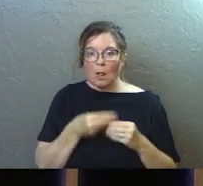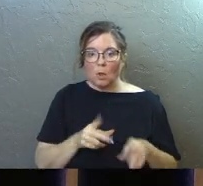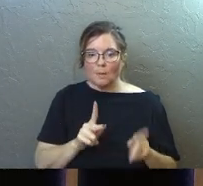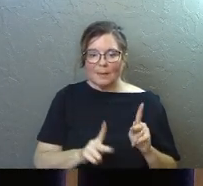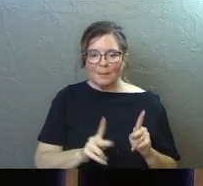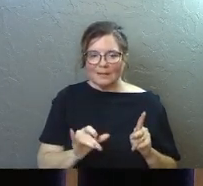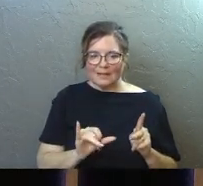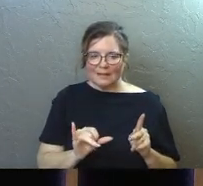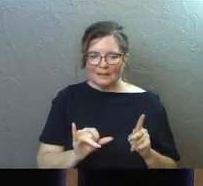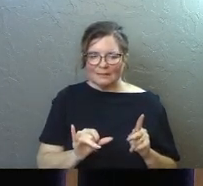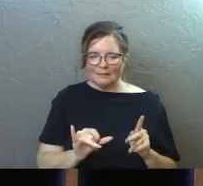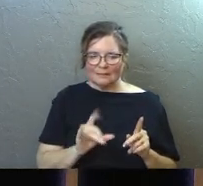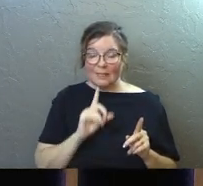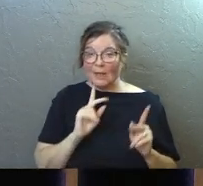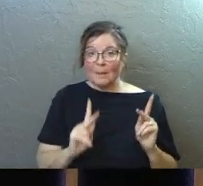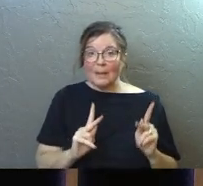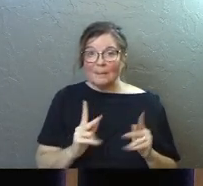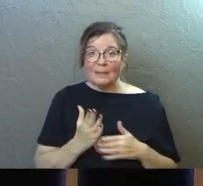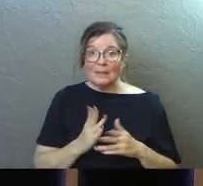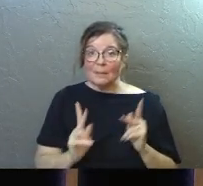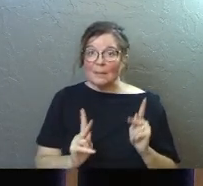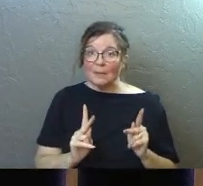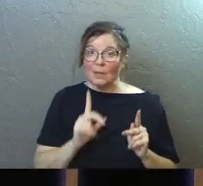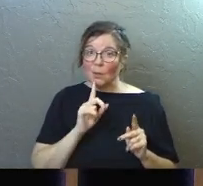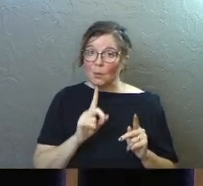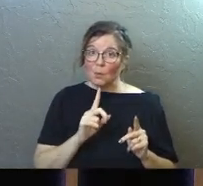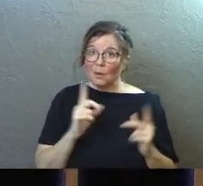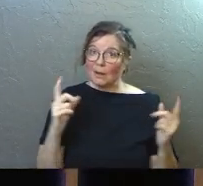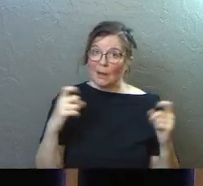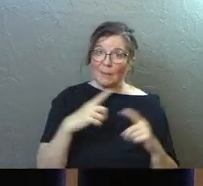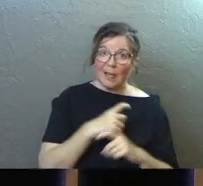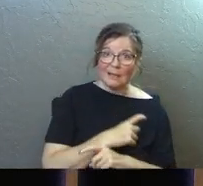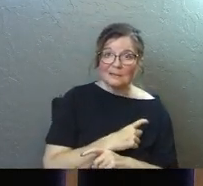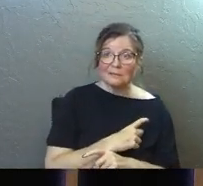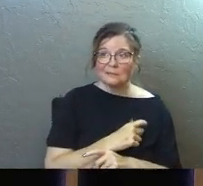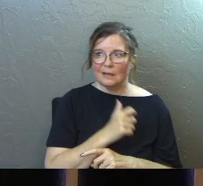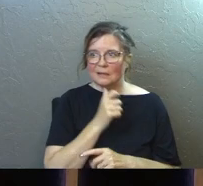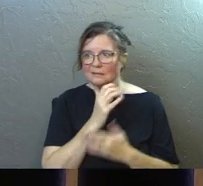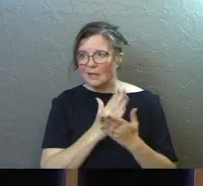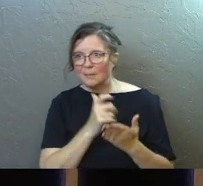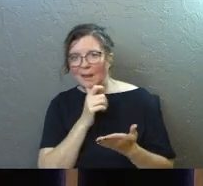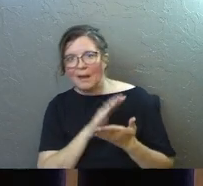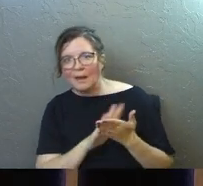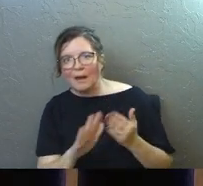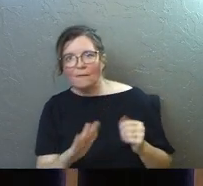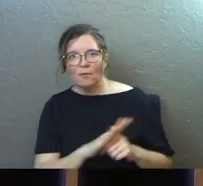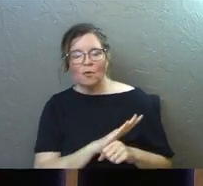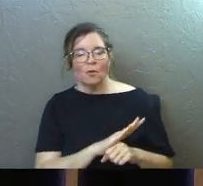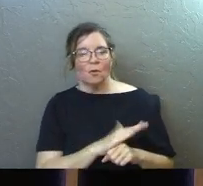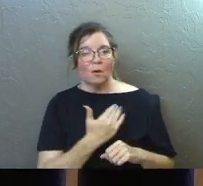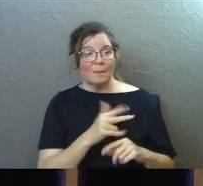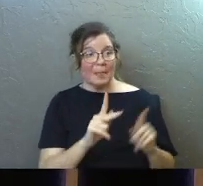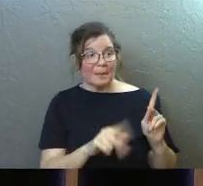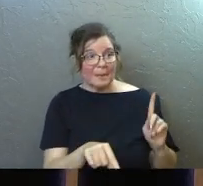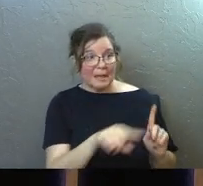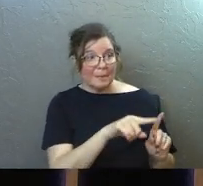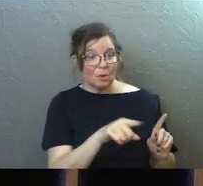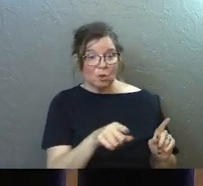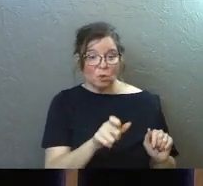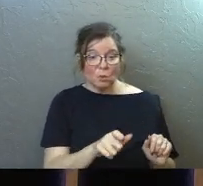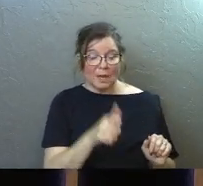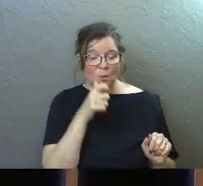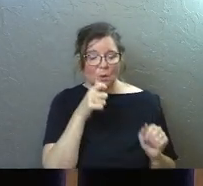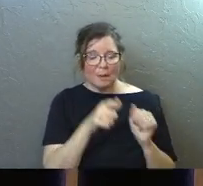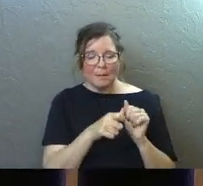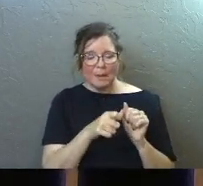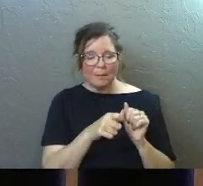losing people, it's like they're just people. And some of those people were complex and some of them weren't nice to you. But man, the people that you